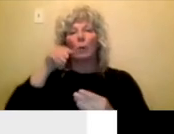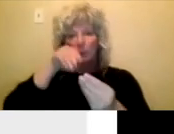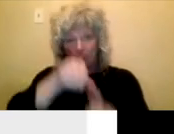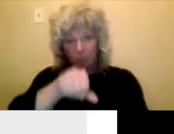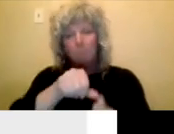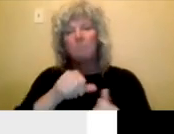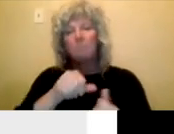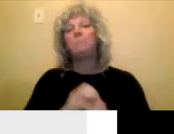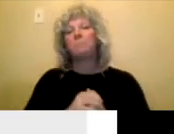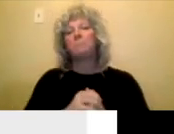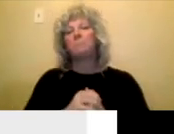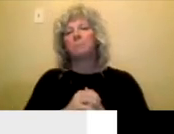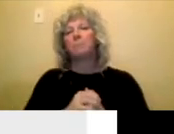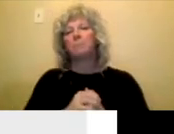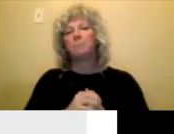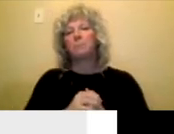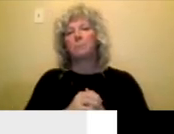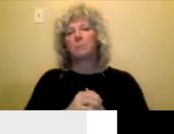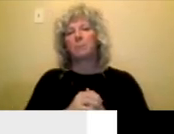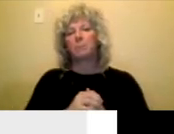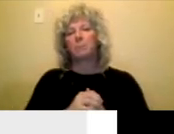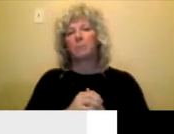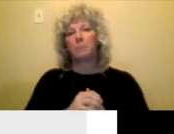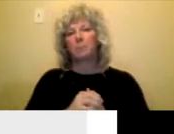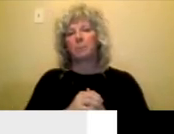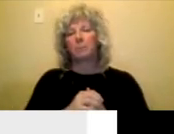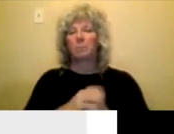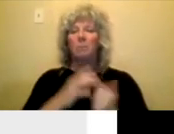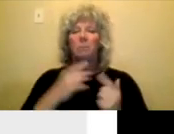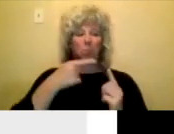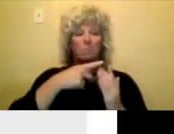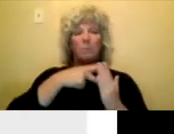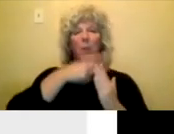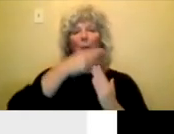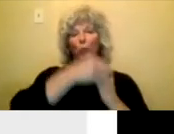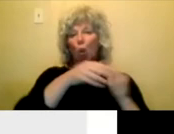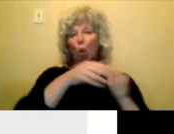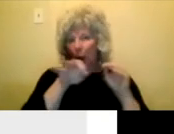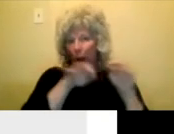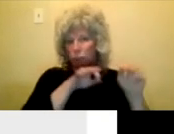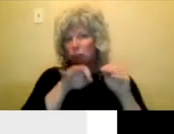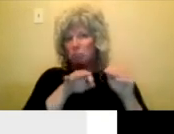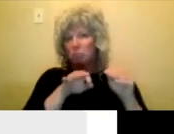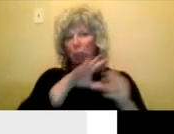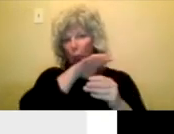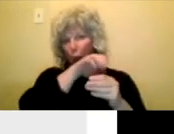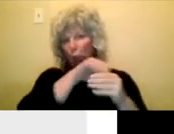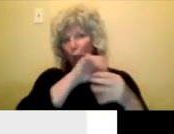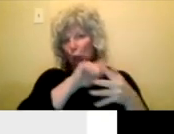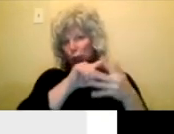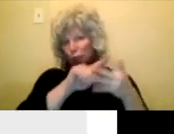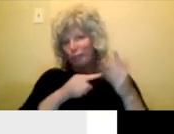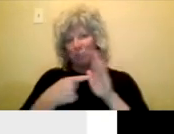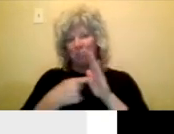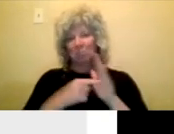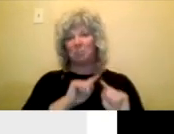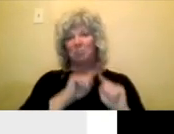outlined, you know, with some exceptions, you can come to the OEC to cover artist fees,